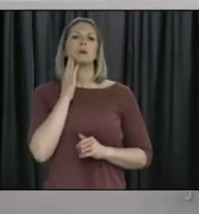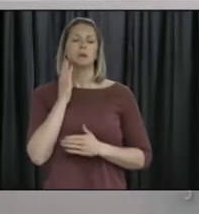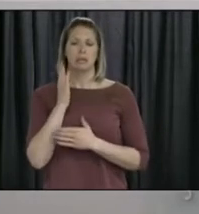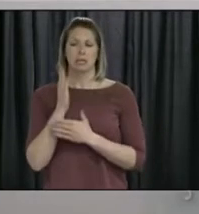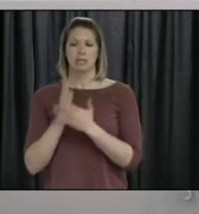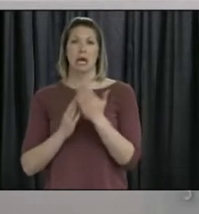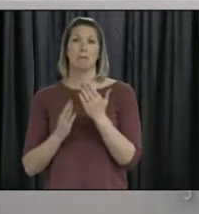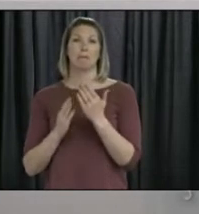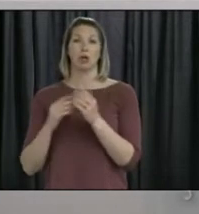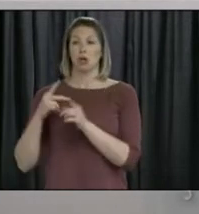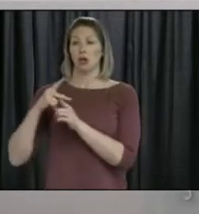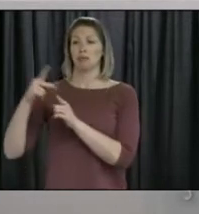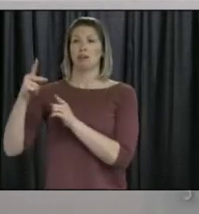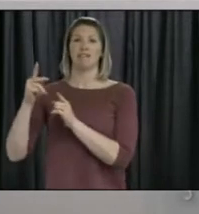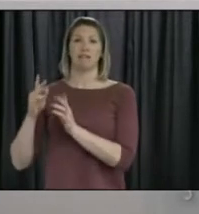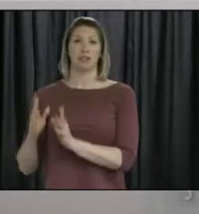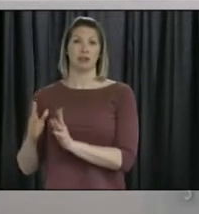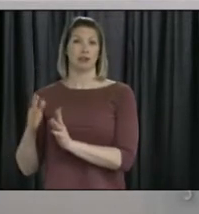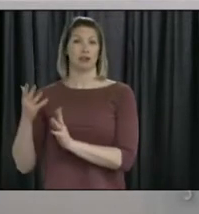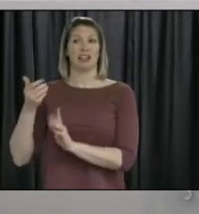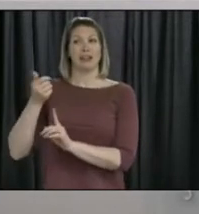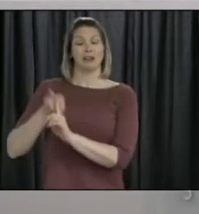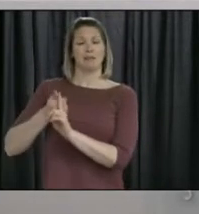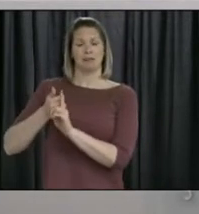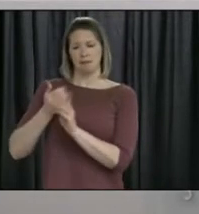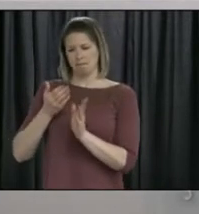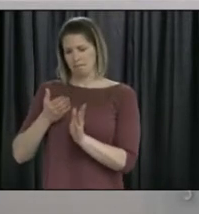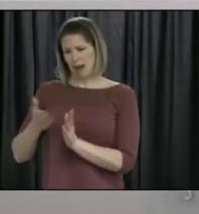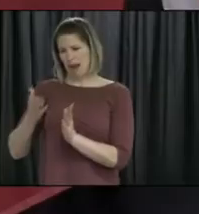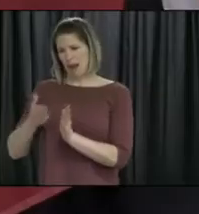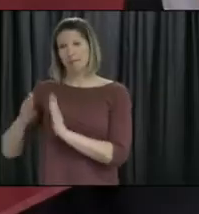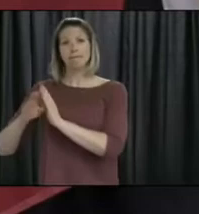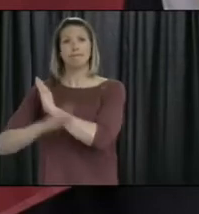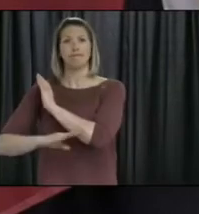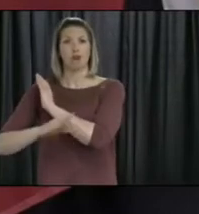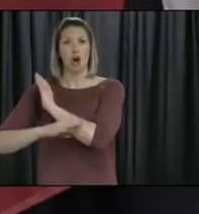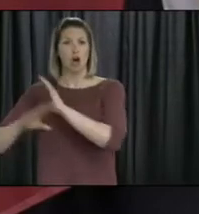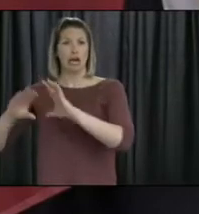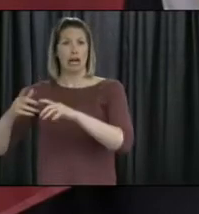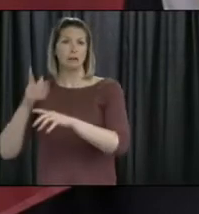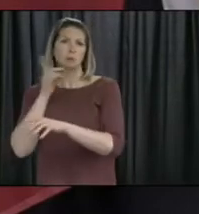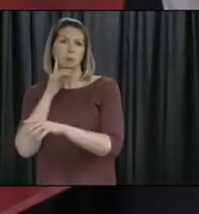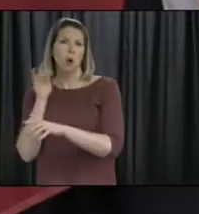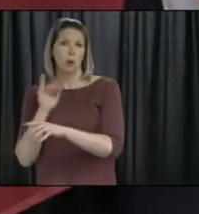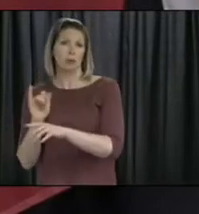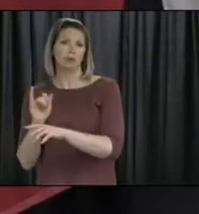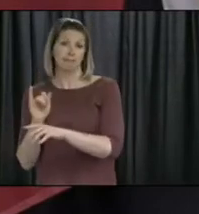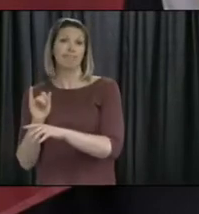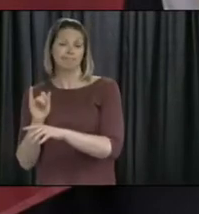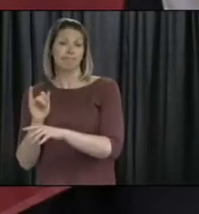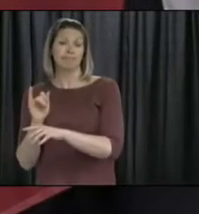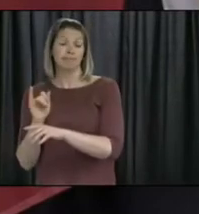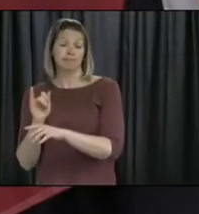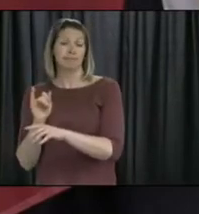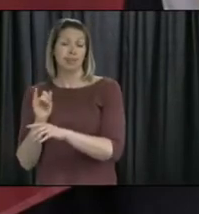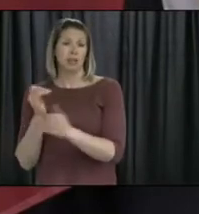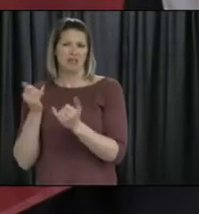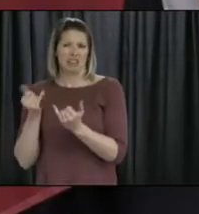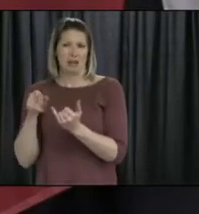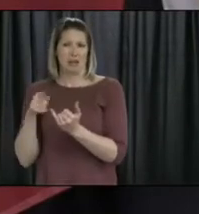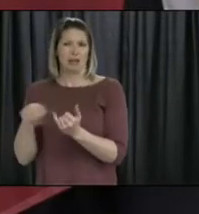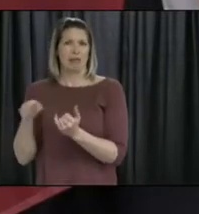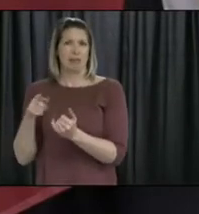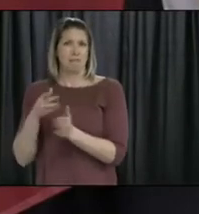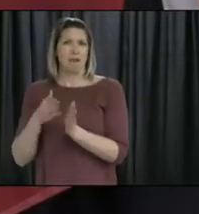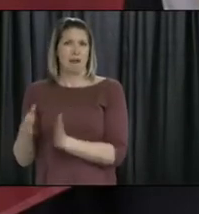are actually making plans and provision already for what the fall semester would look like. And this is important now as we use this time,